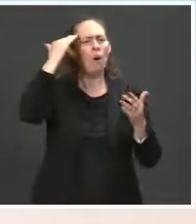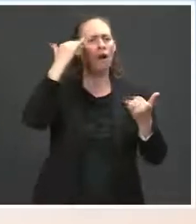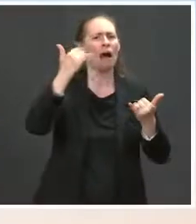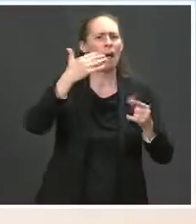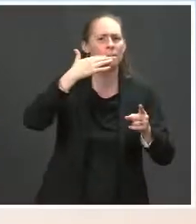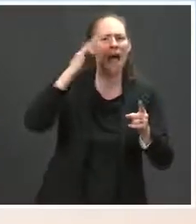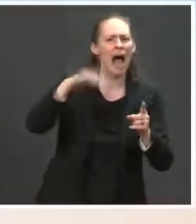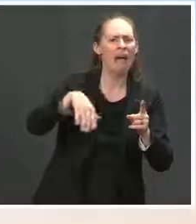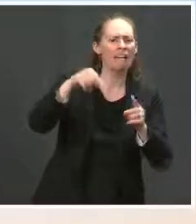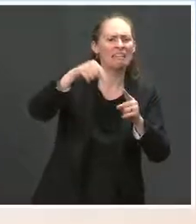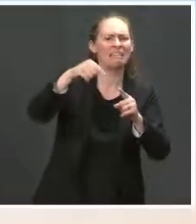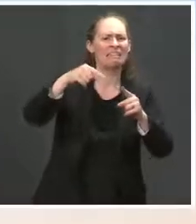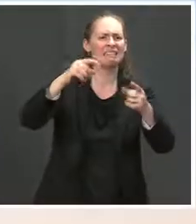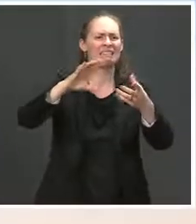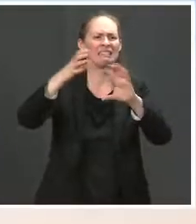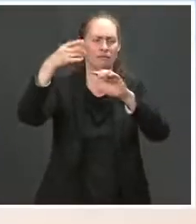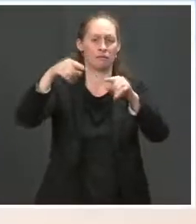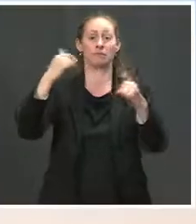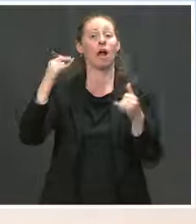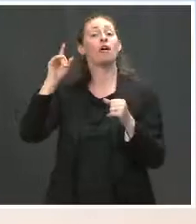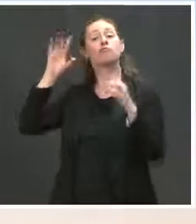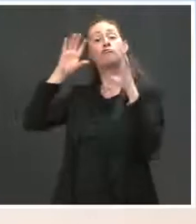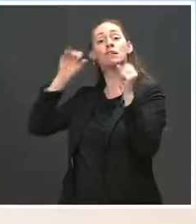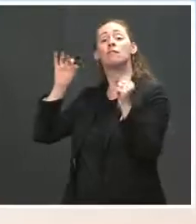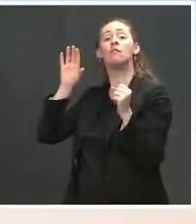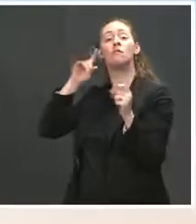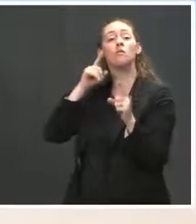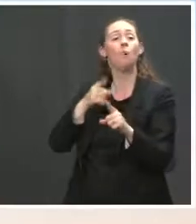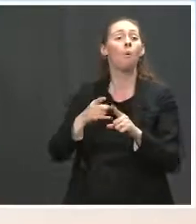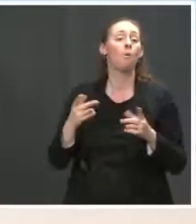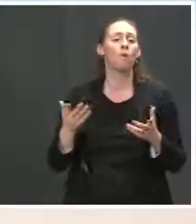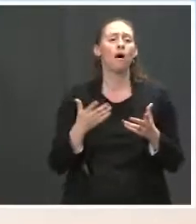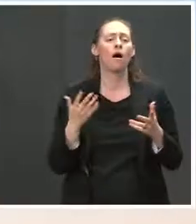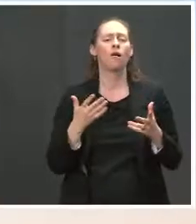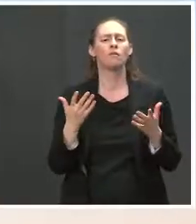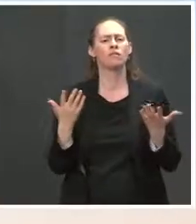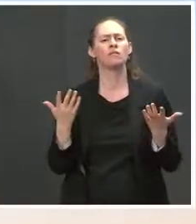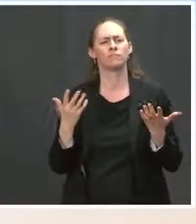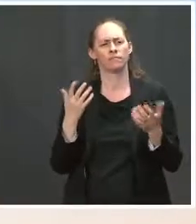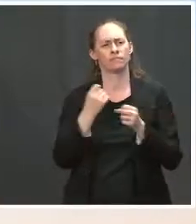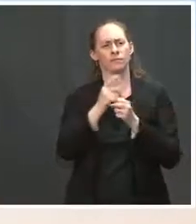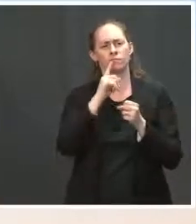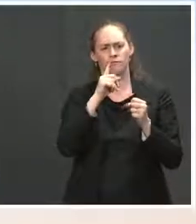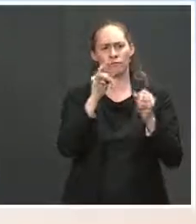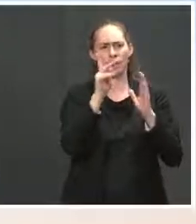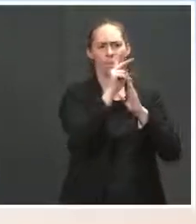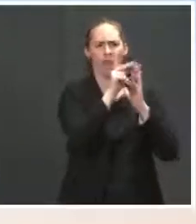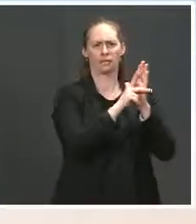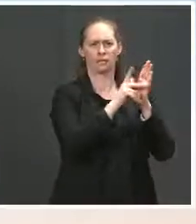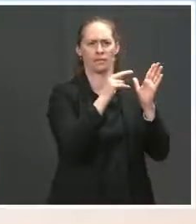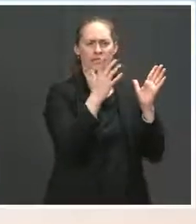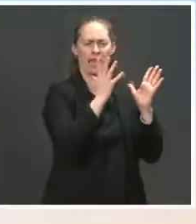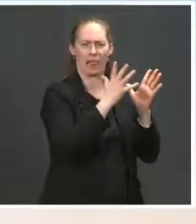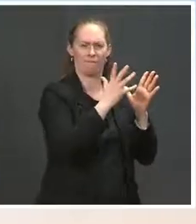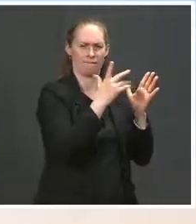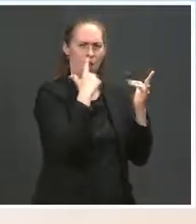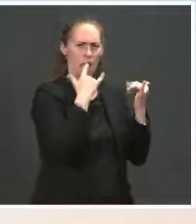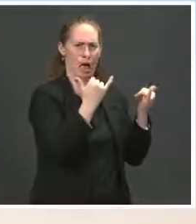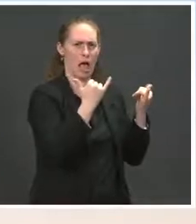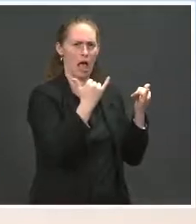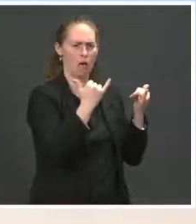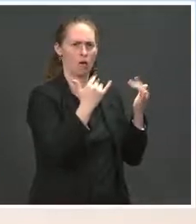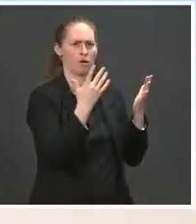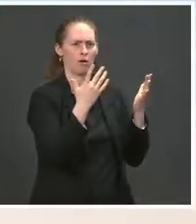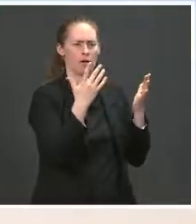the President's objective is to keep systems in place or keep policies in place or implement policies that